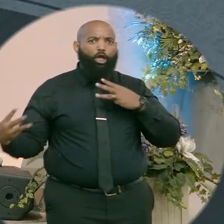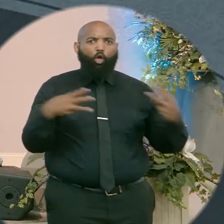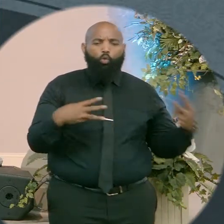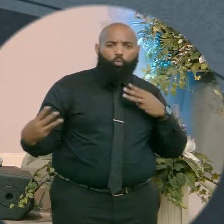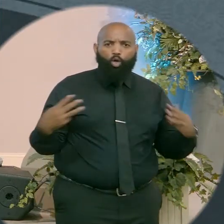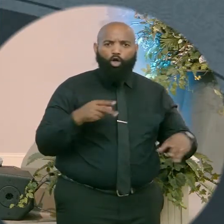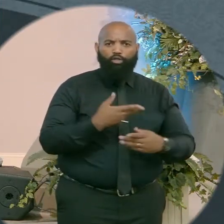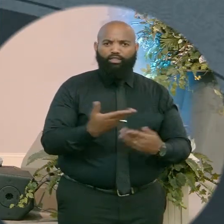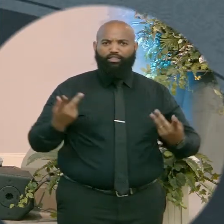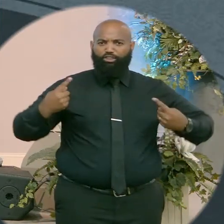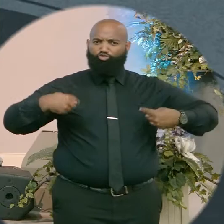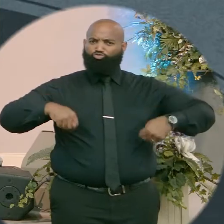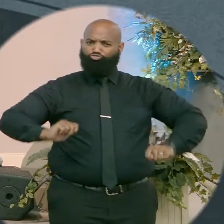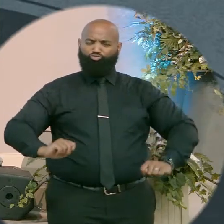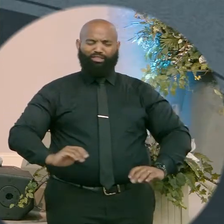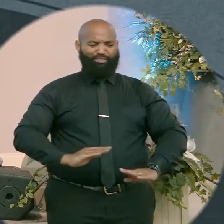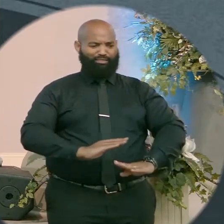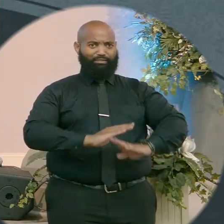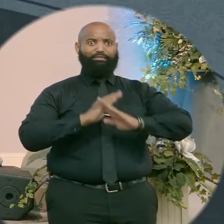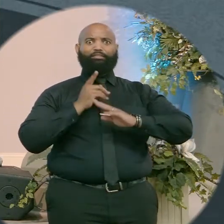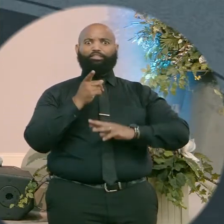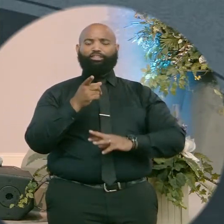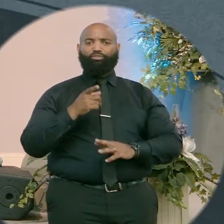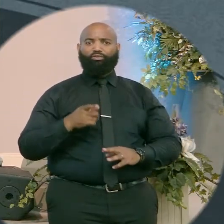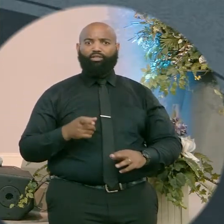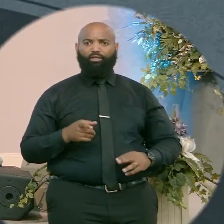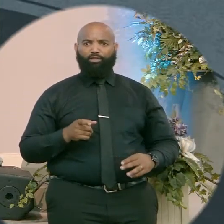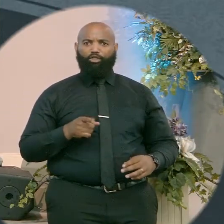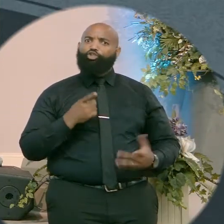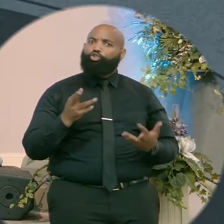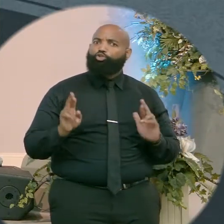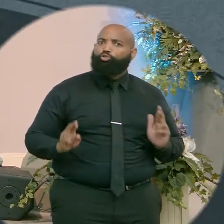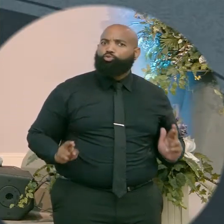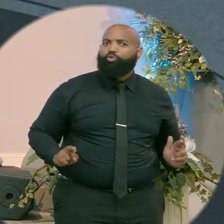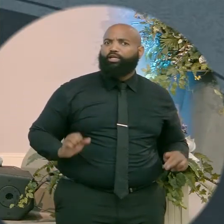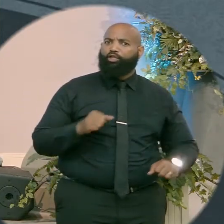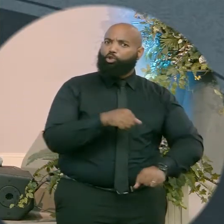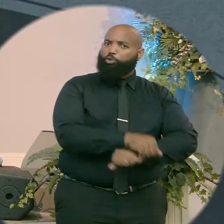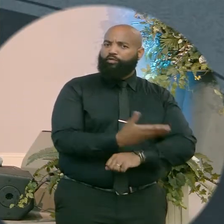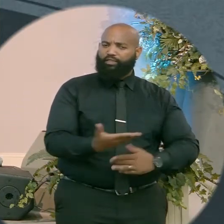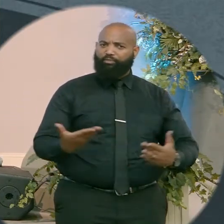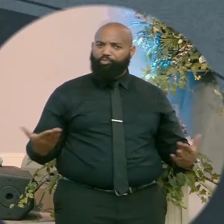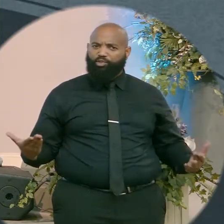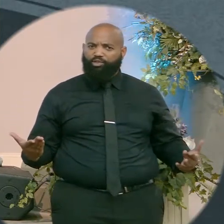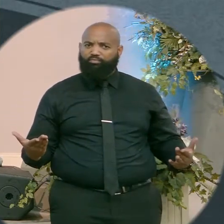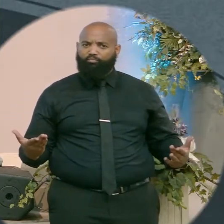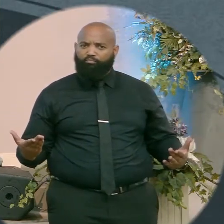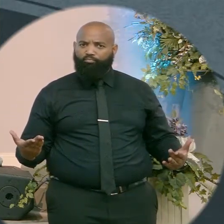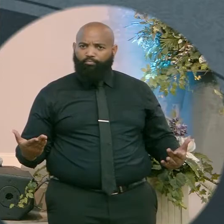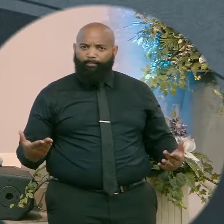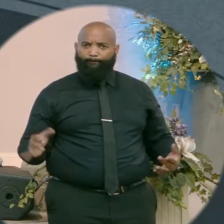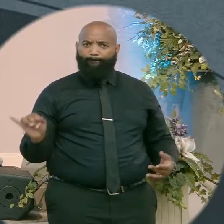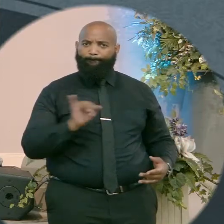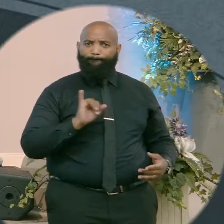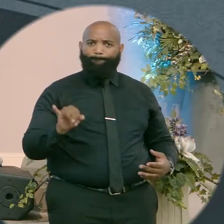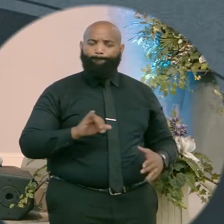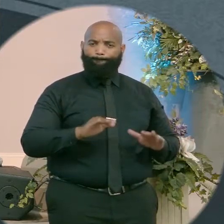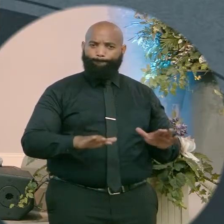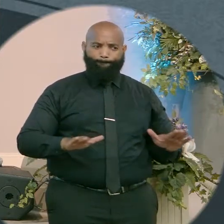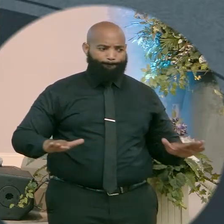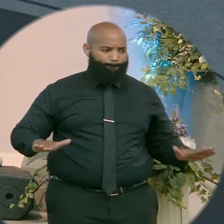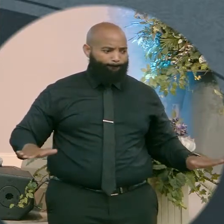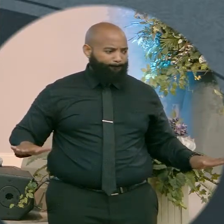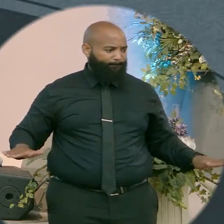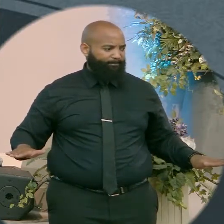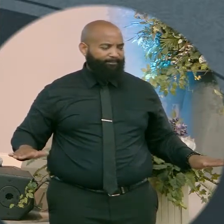that's literally trying to keep them bound? Where are the Christian warriors at ready to, hold up, be like the children and thinking